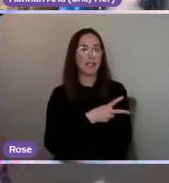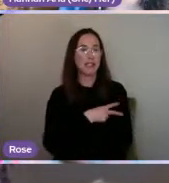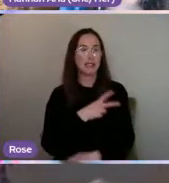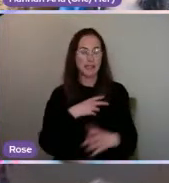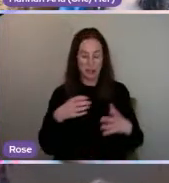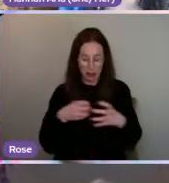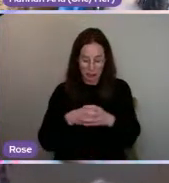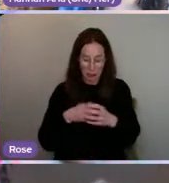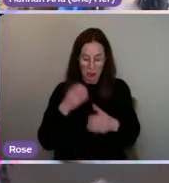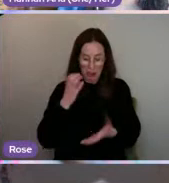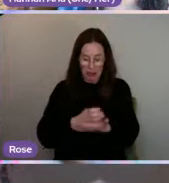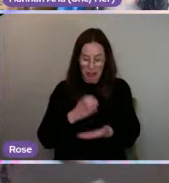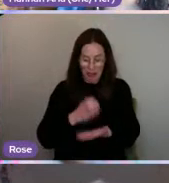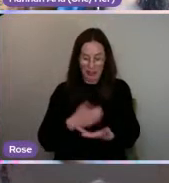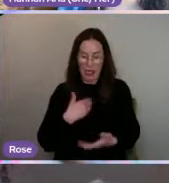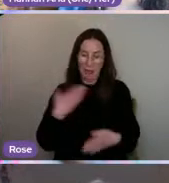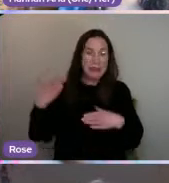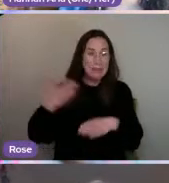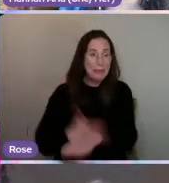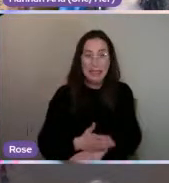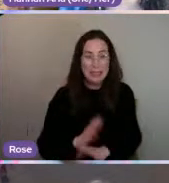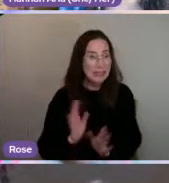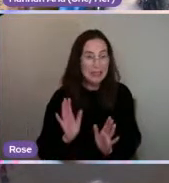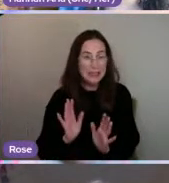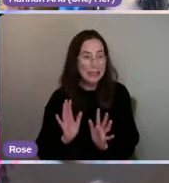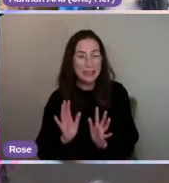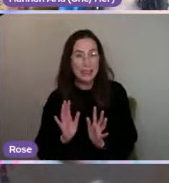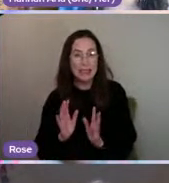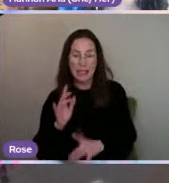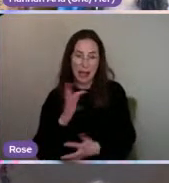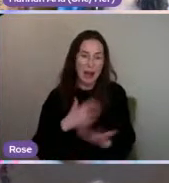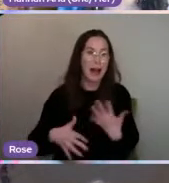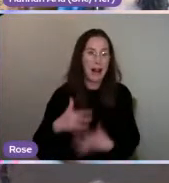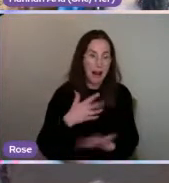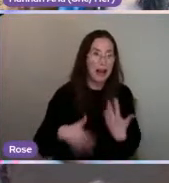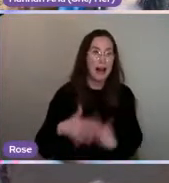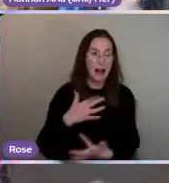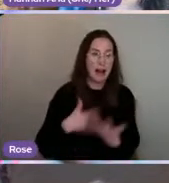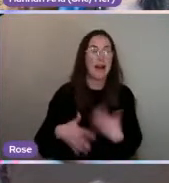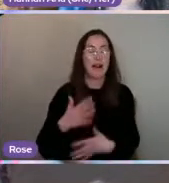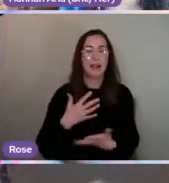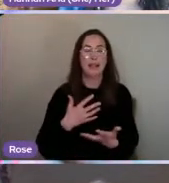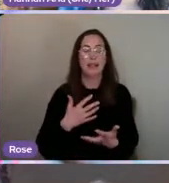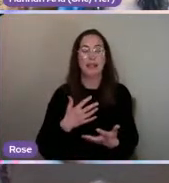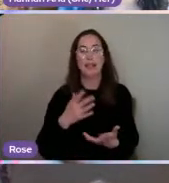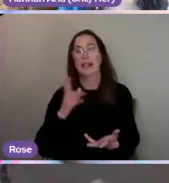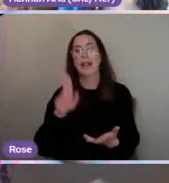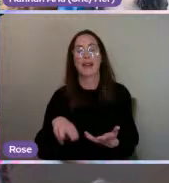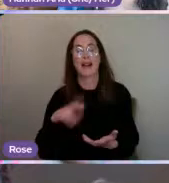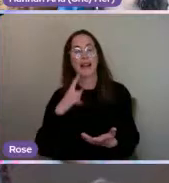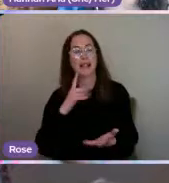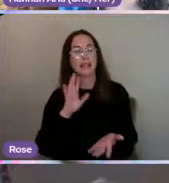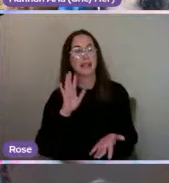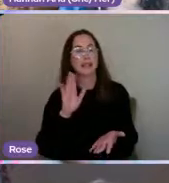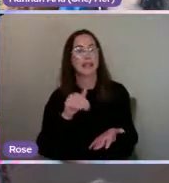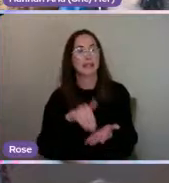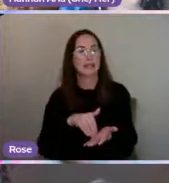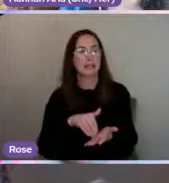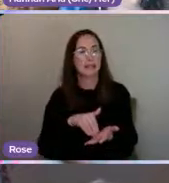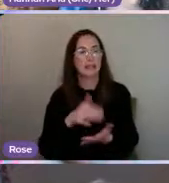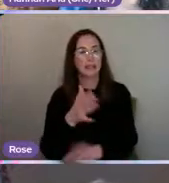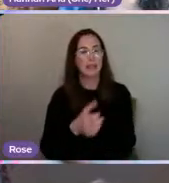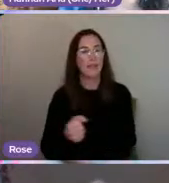happened at once. I was a busy bee, and I was very, very busy. And then I got to furlough, and